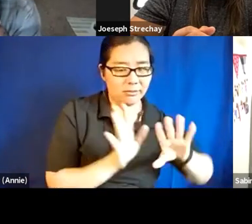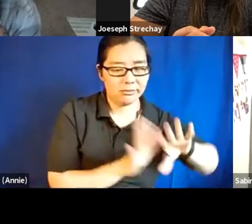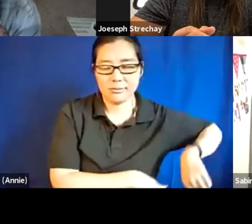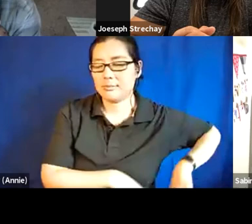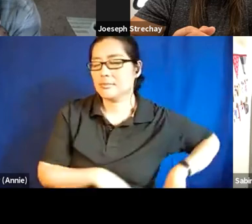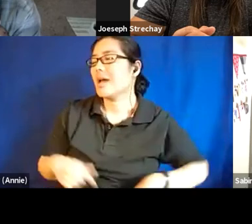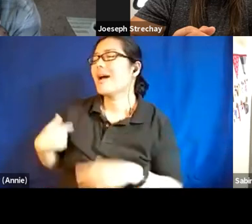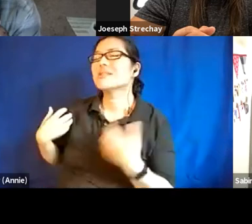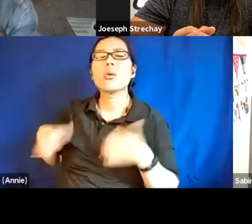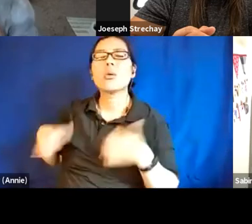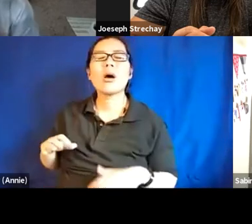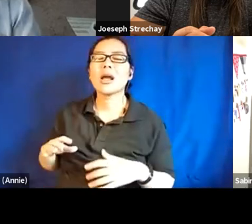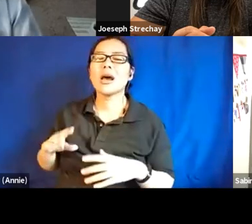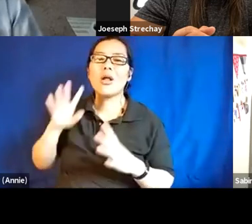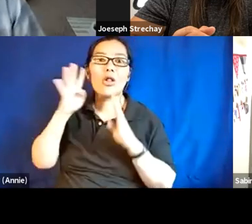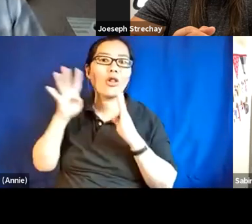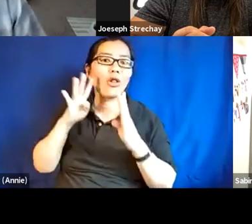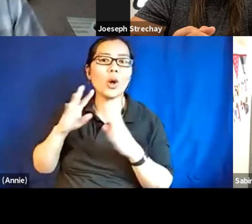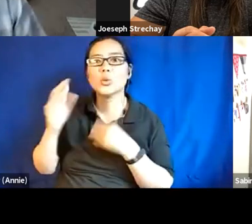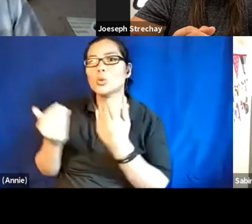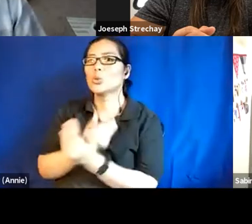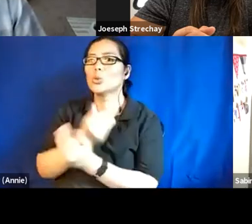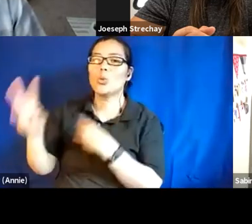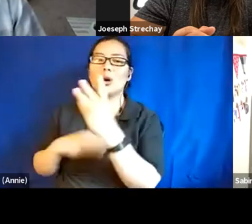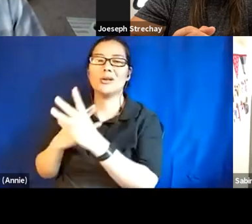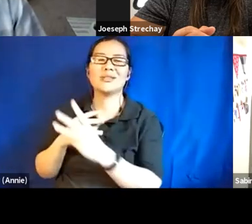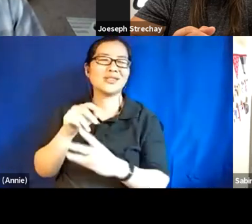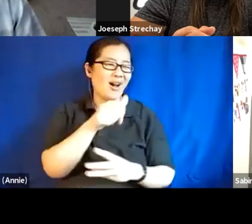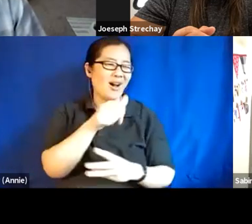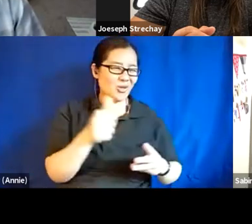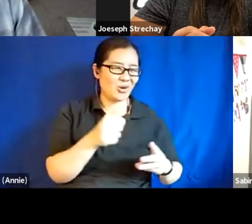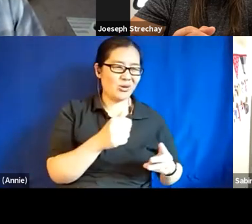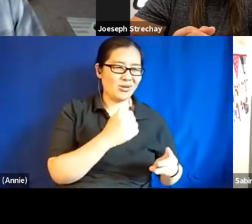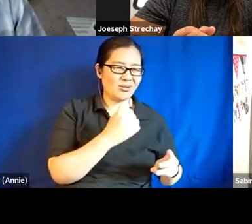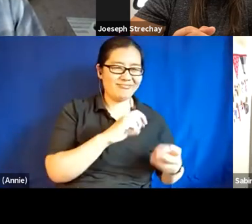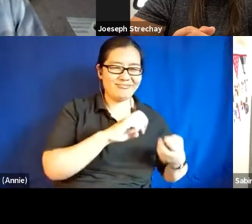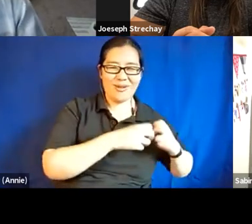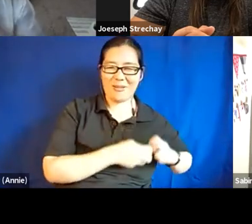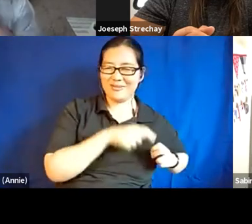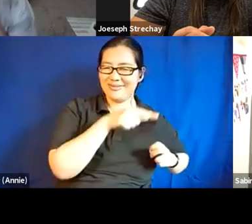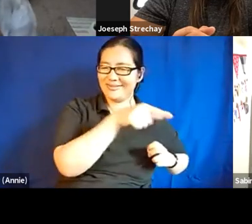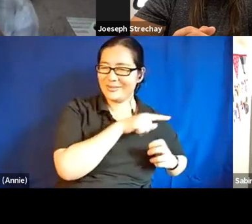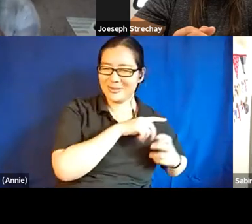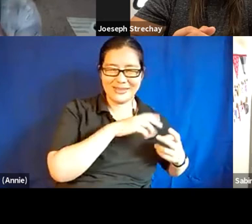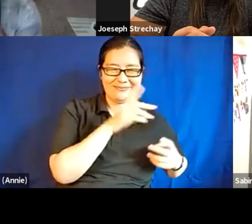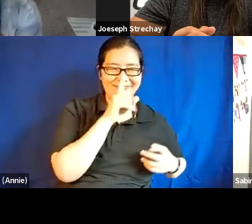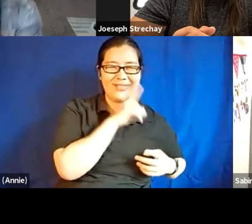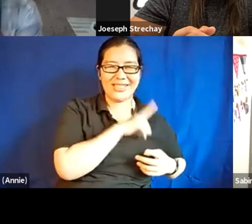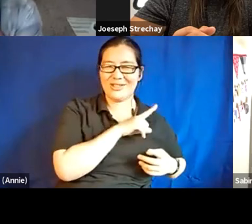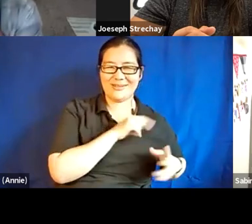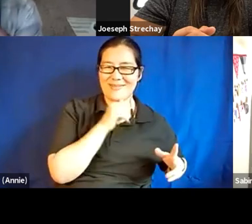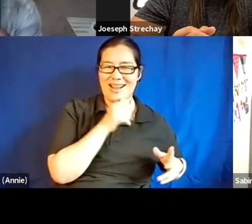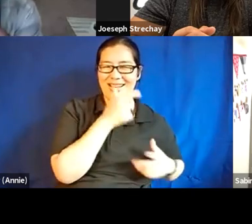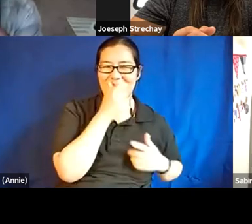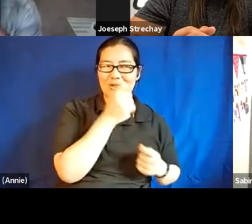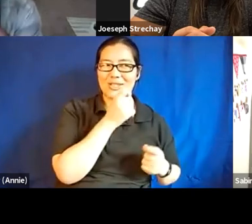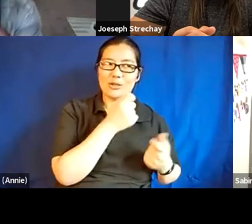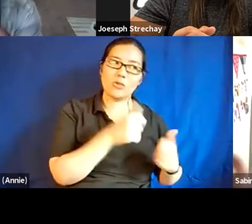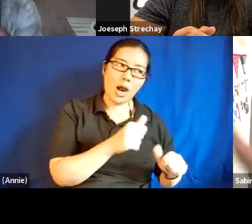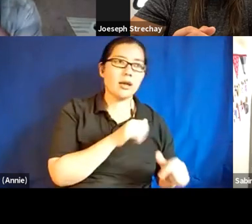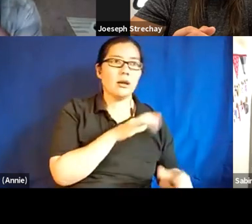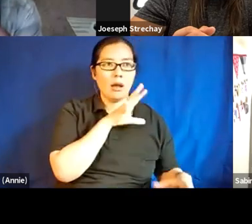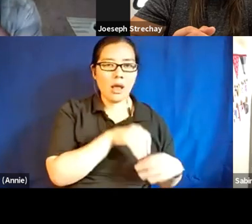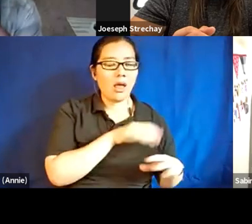and I feel like there are other hangups in fiction that I'm not particularly interested in engaging with, um,